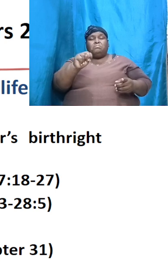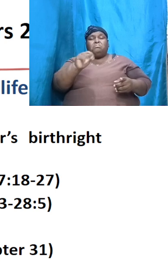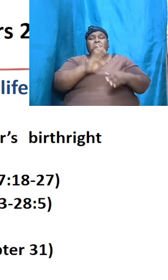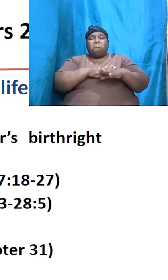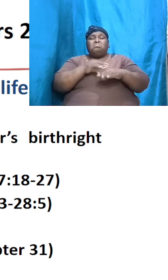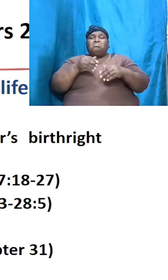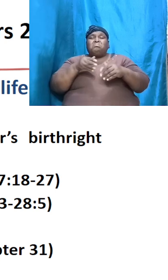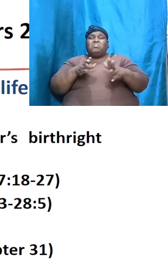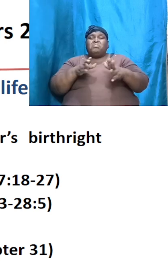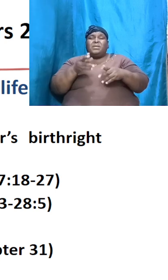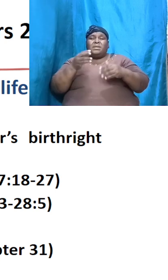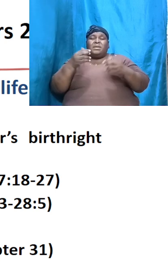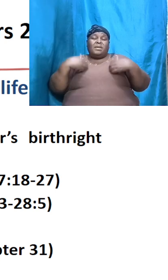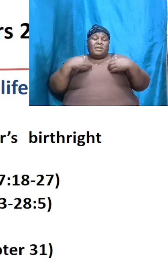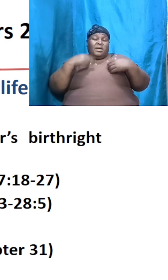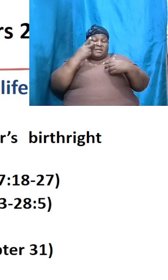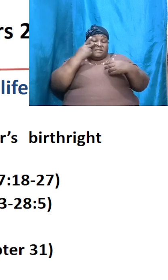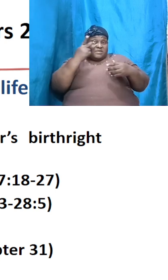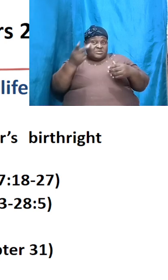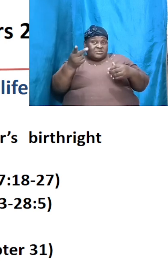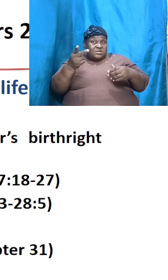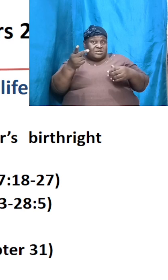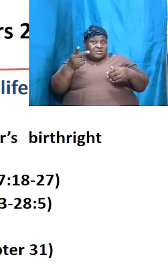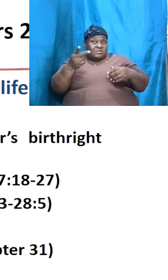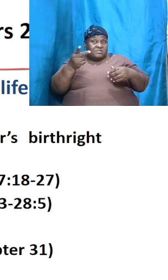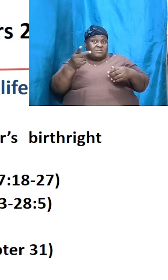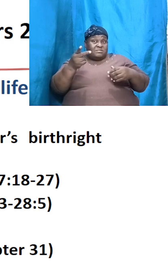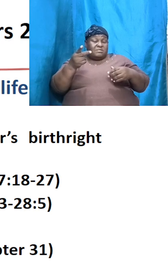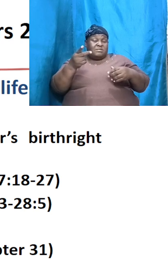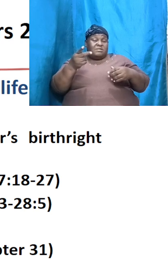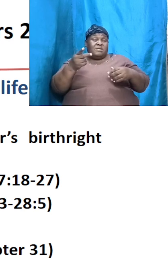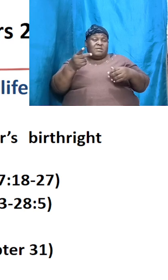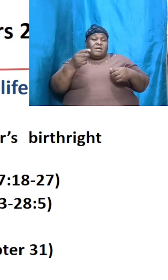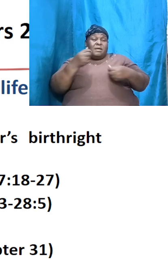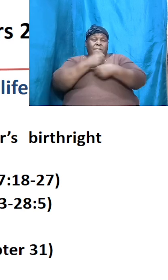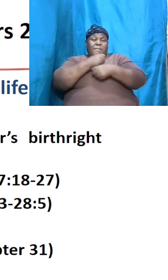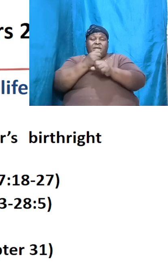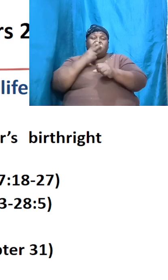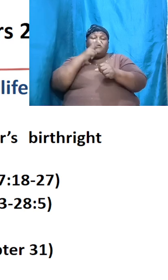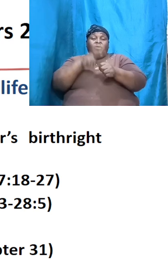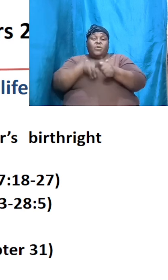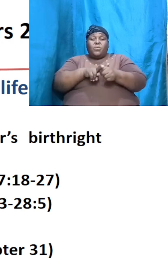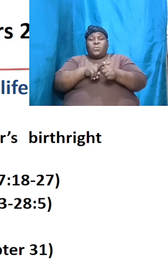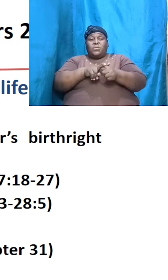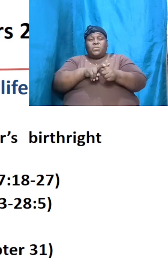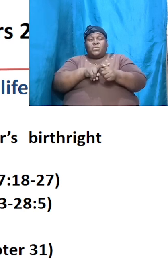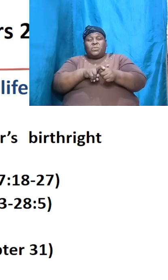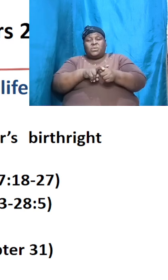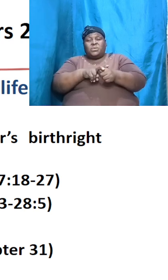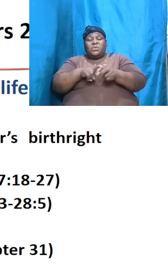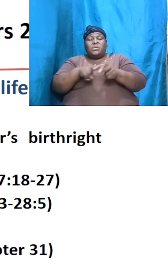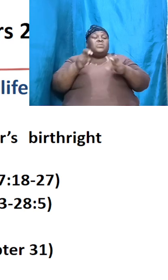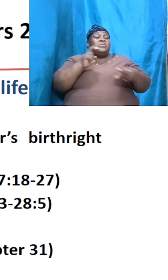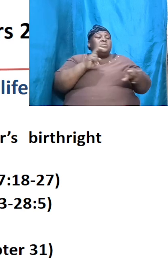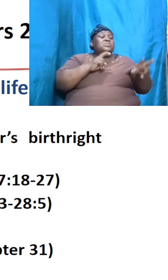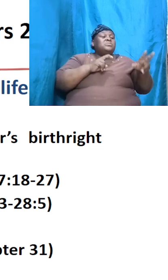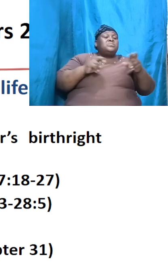he had a vision and he vowed a vow and he started a trick to